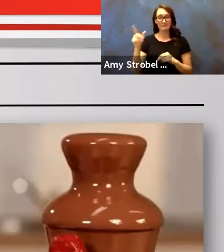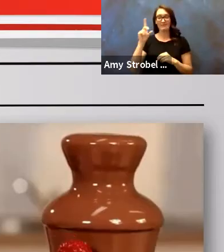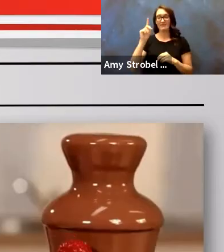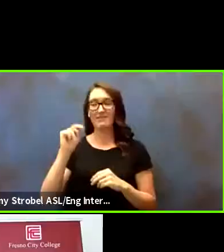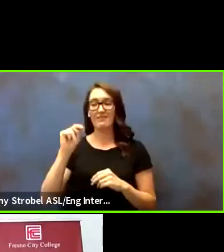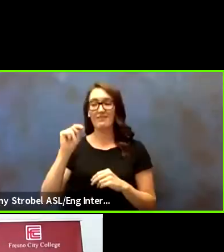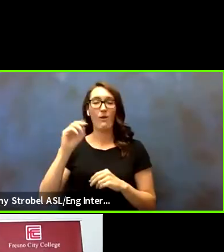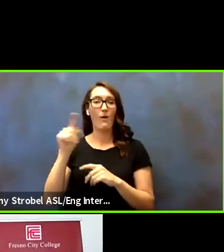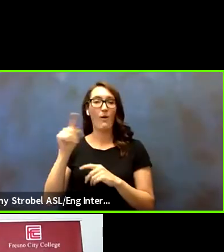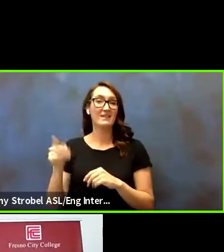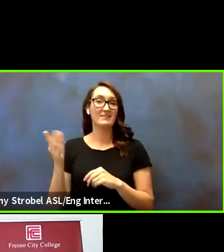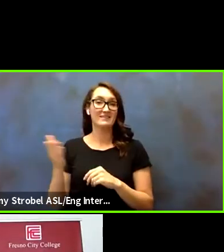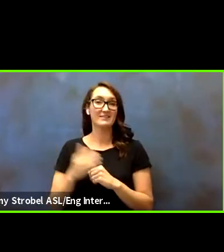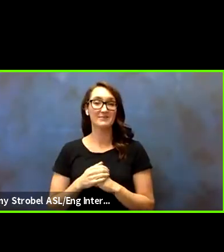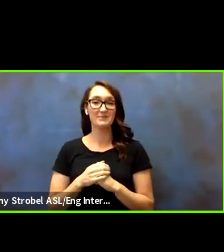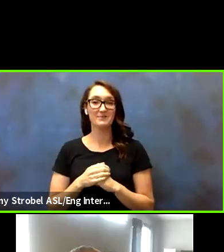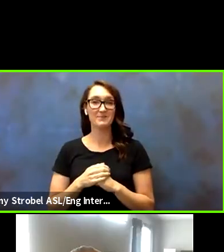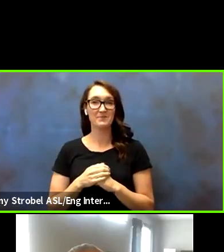Lopez.